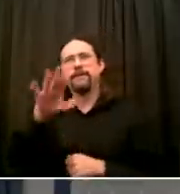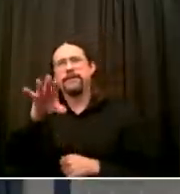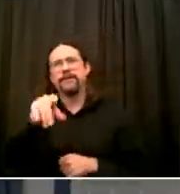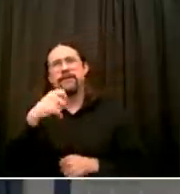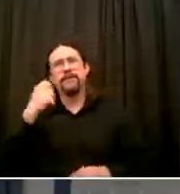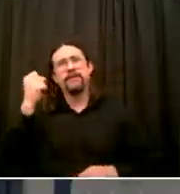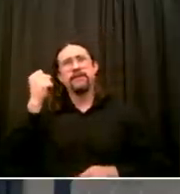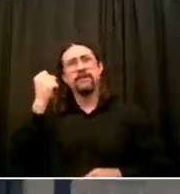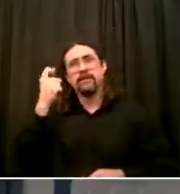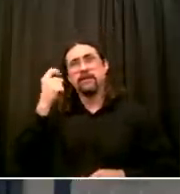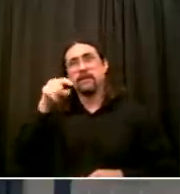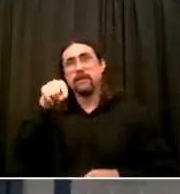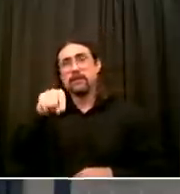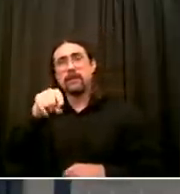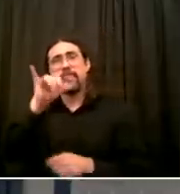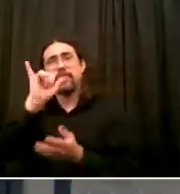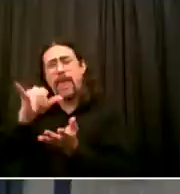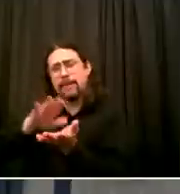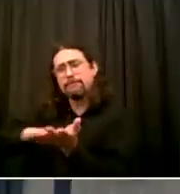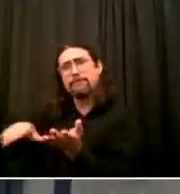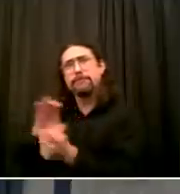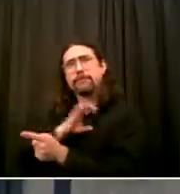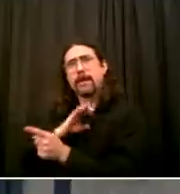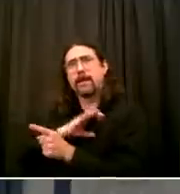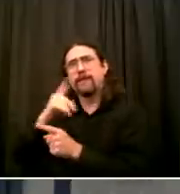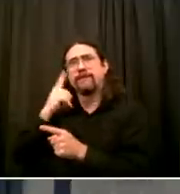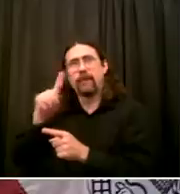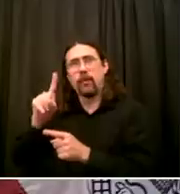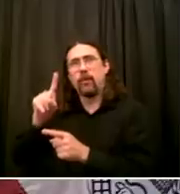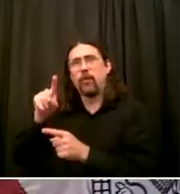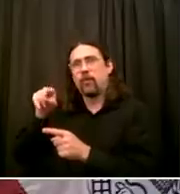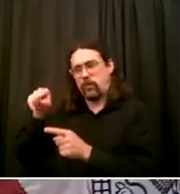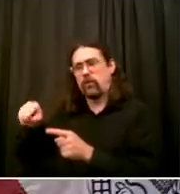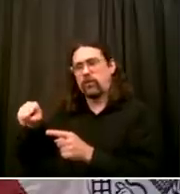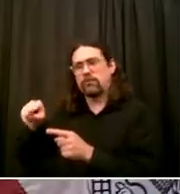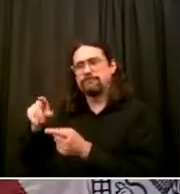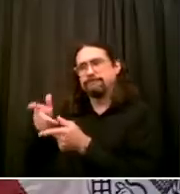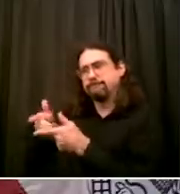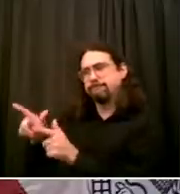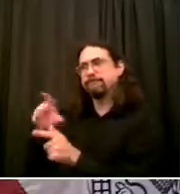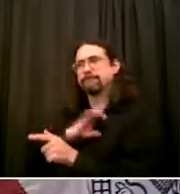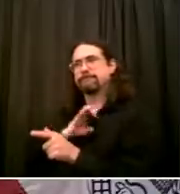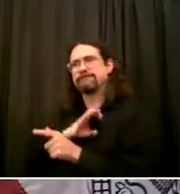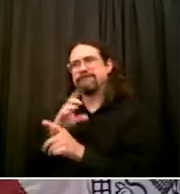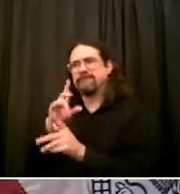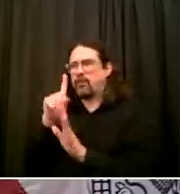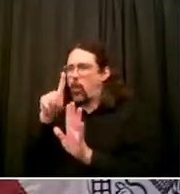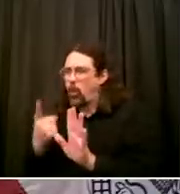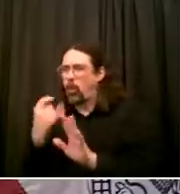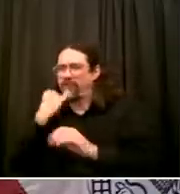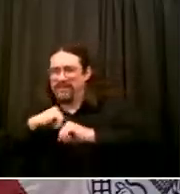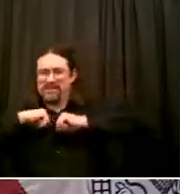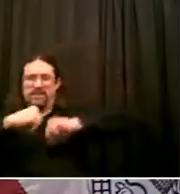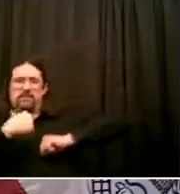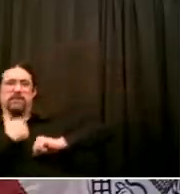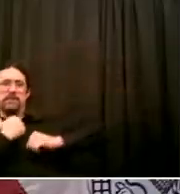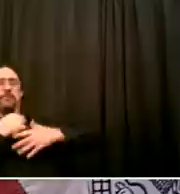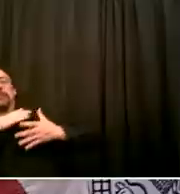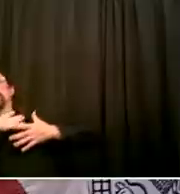and chose to support it anyway Yeah, Yoav, I think Looking back, I now see that